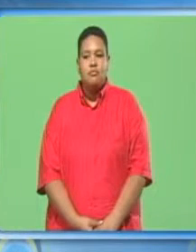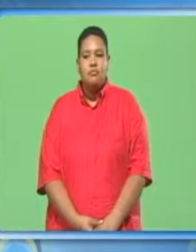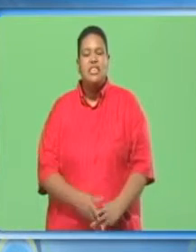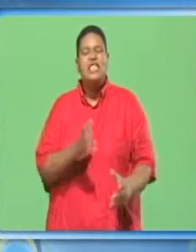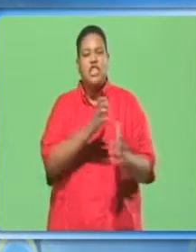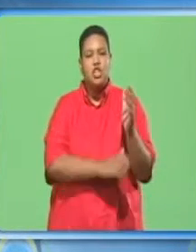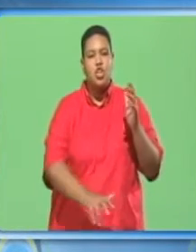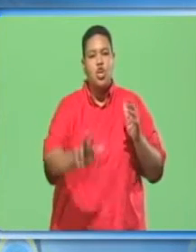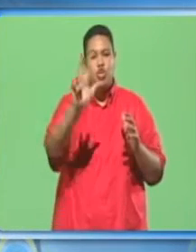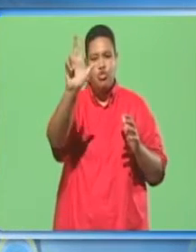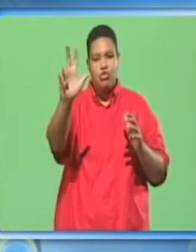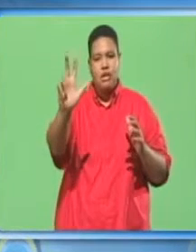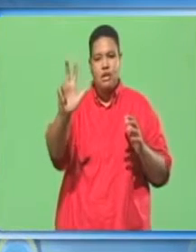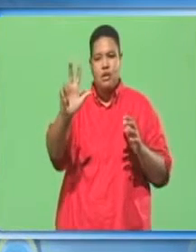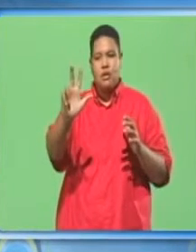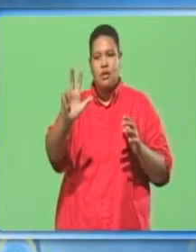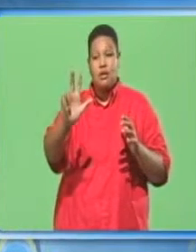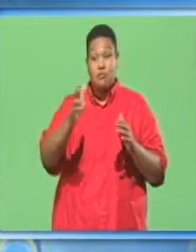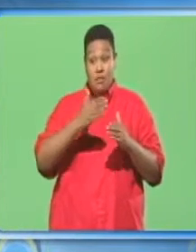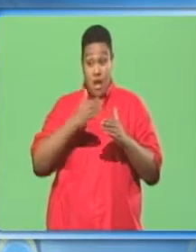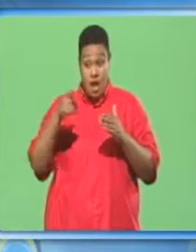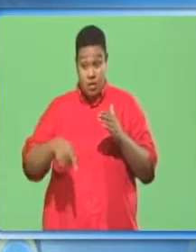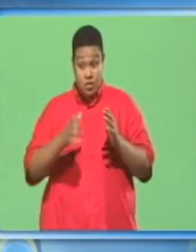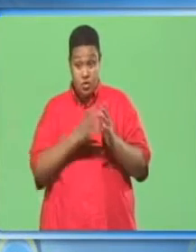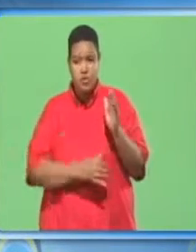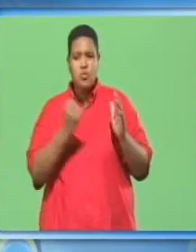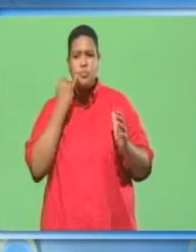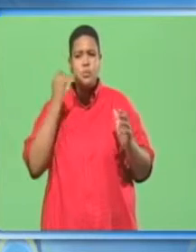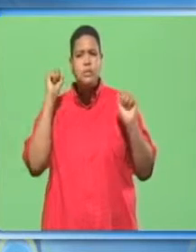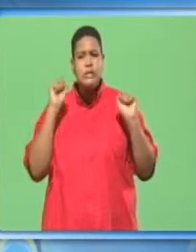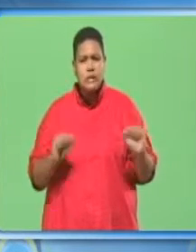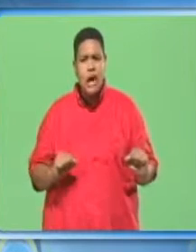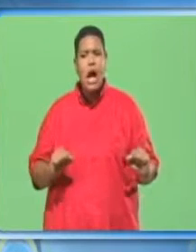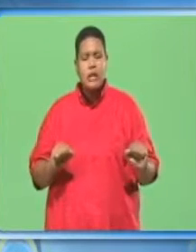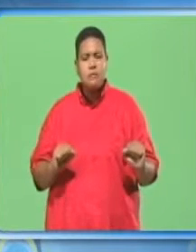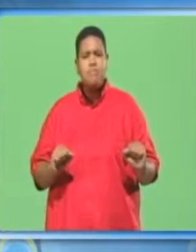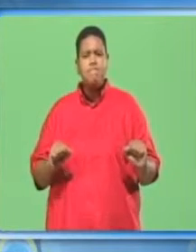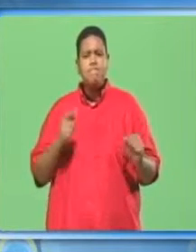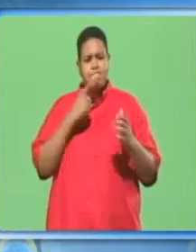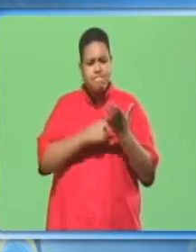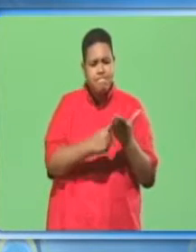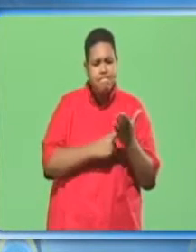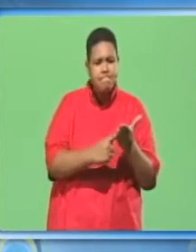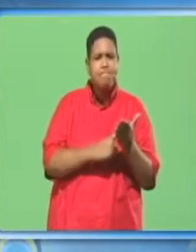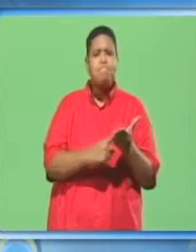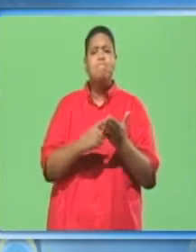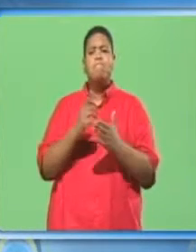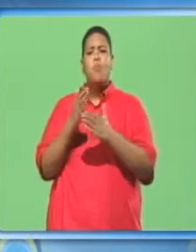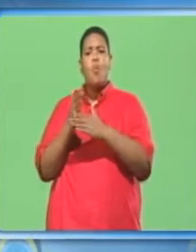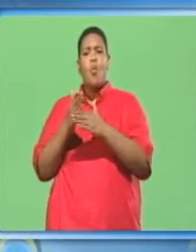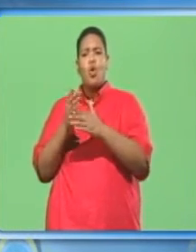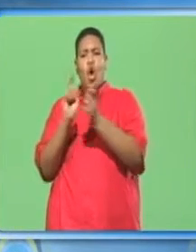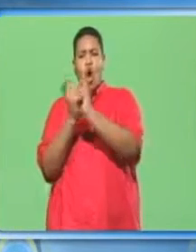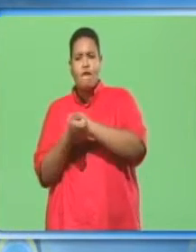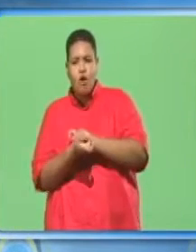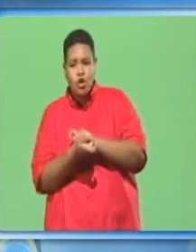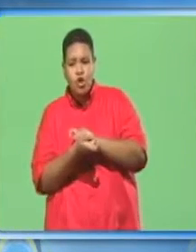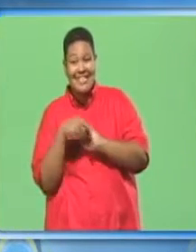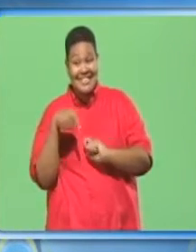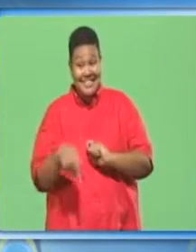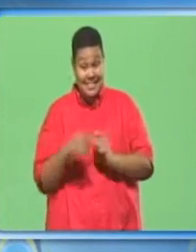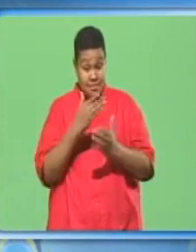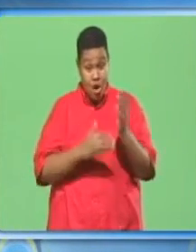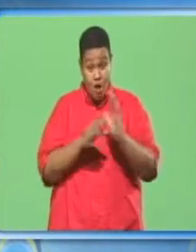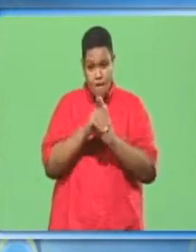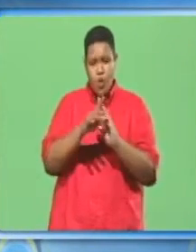Section 3. At the end of this section, you should be able to discuss timber conversion. In this segment